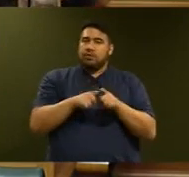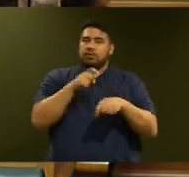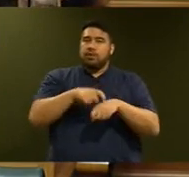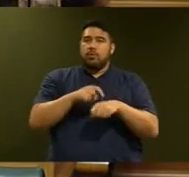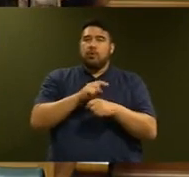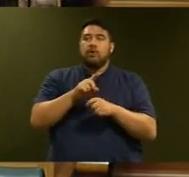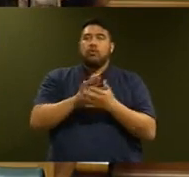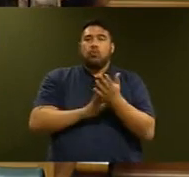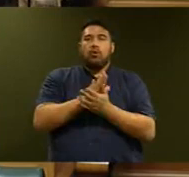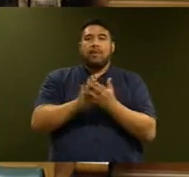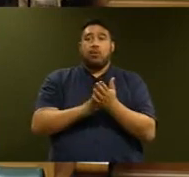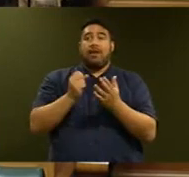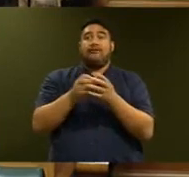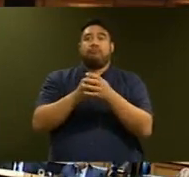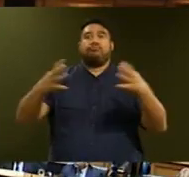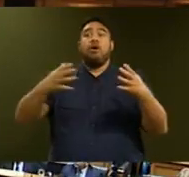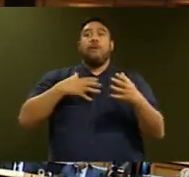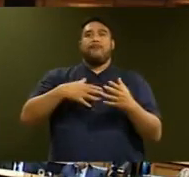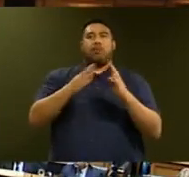market has so patently failed to deliver.